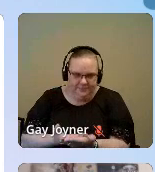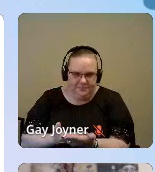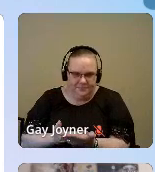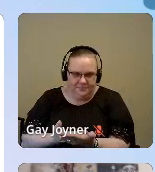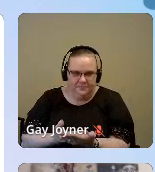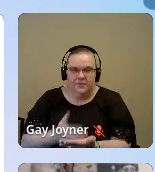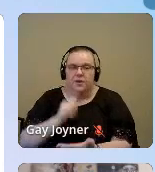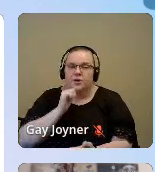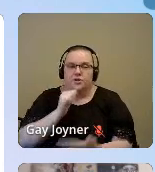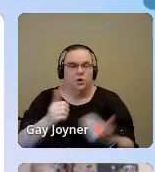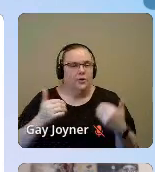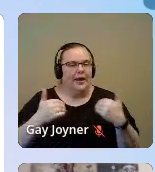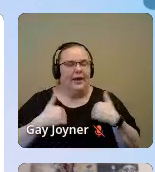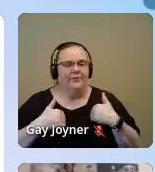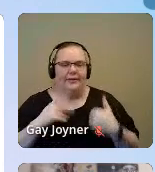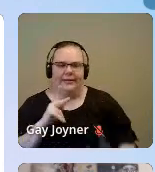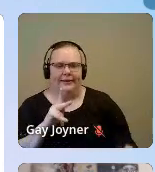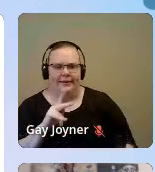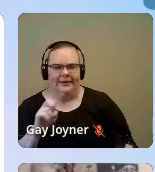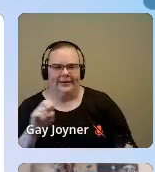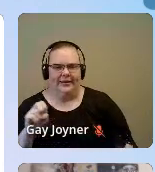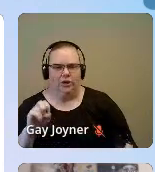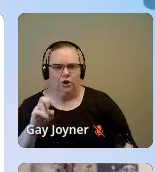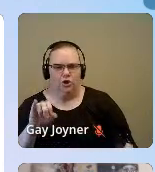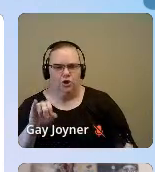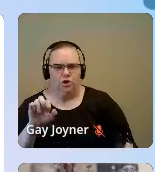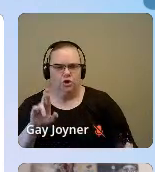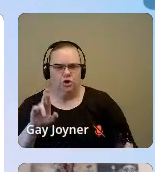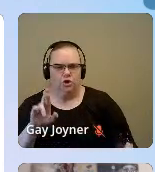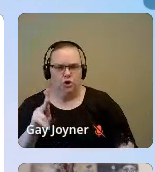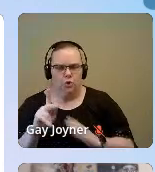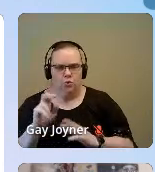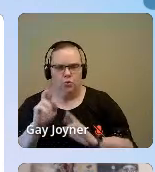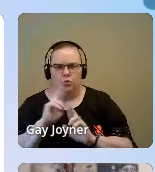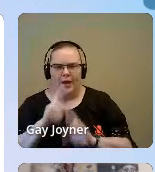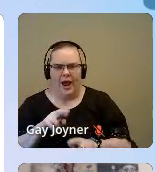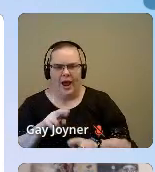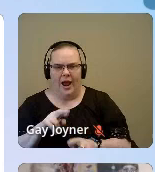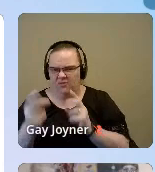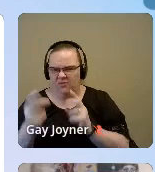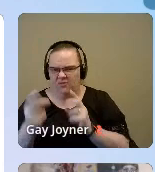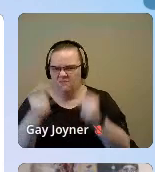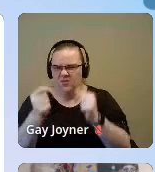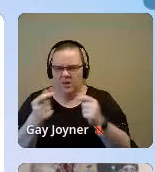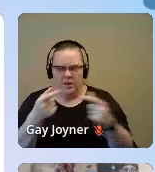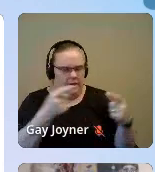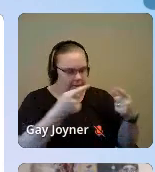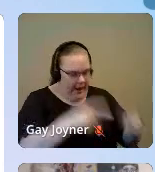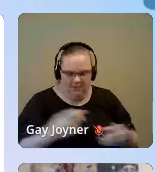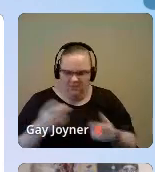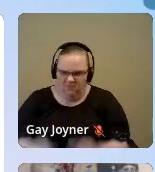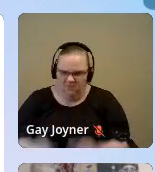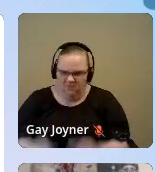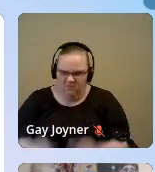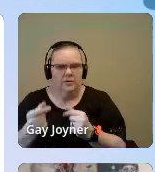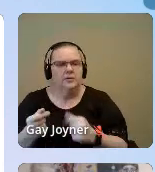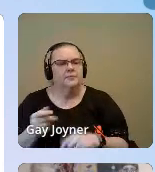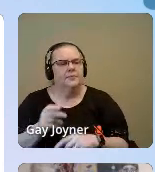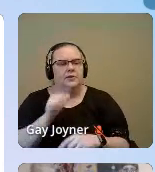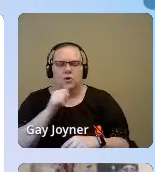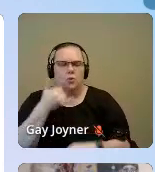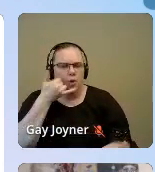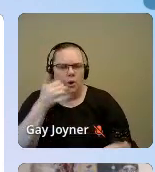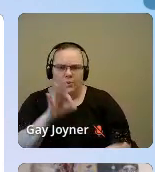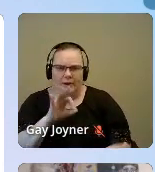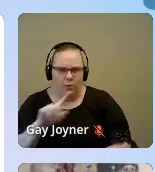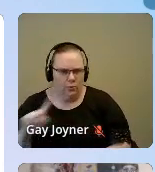reaction to call 911. You've heard about a lot of like law enforcement involved with black people dealing with suicidality. Being able to